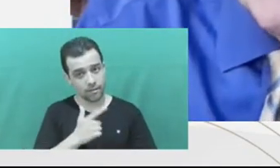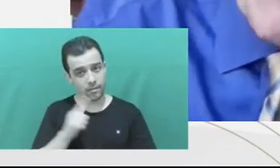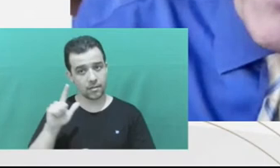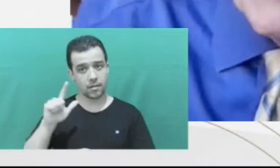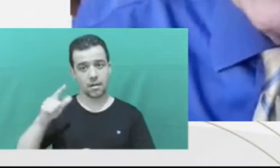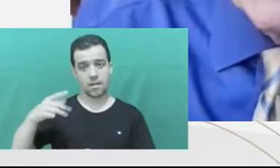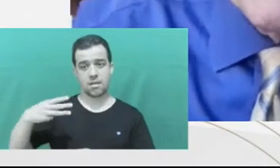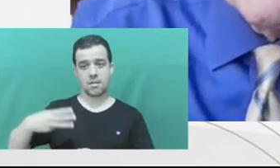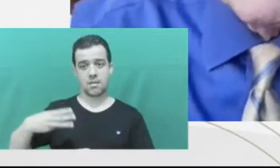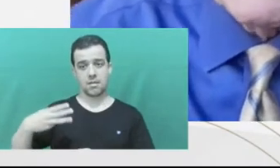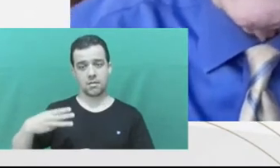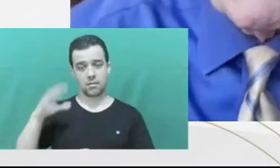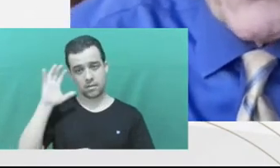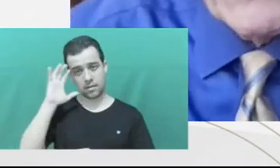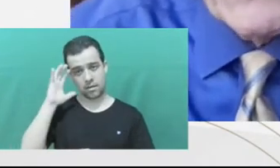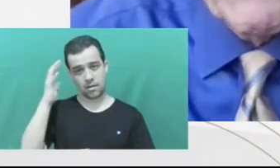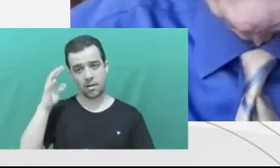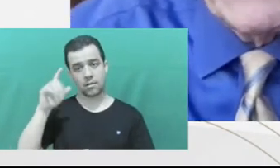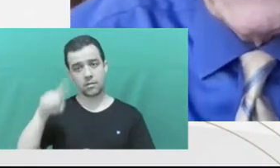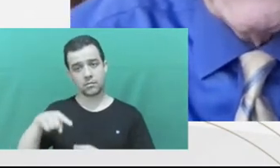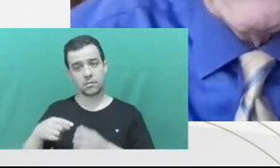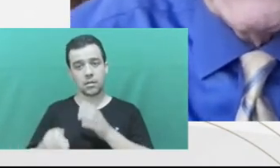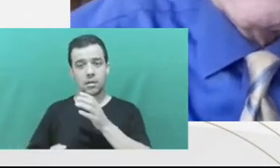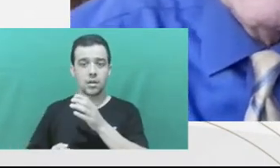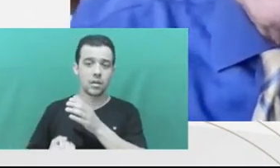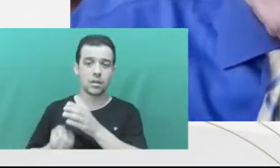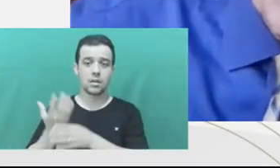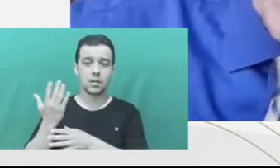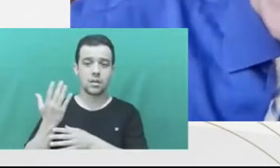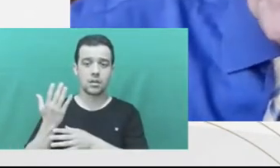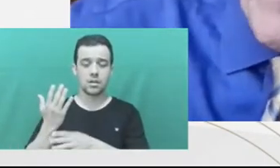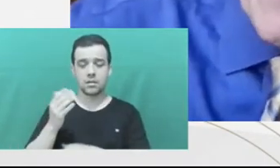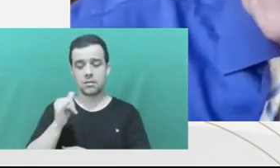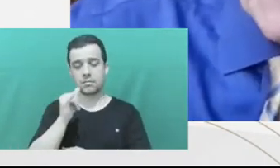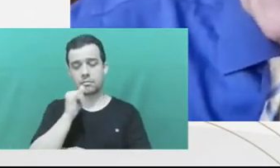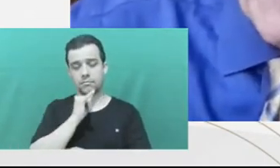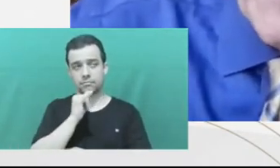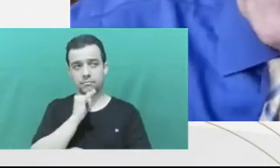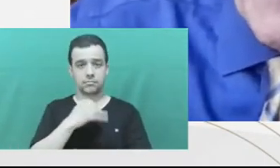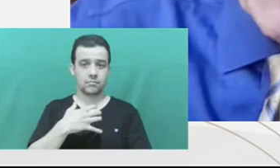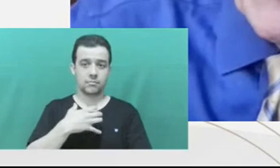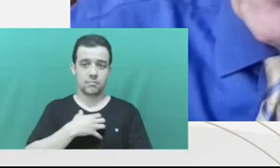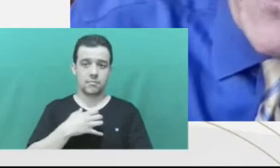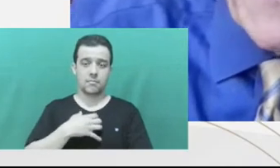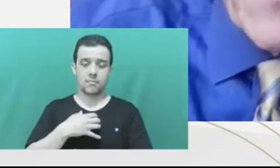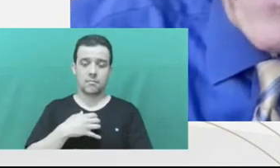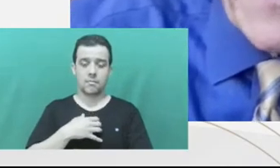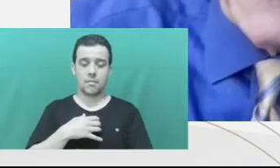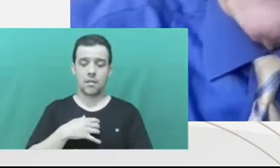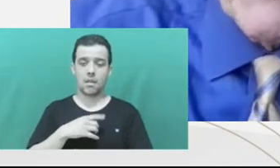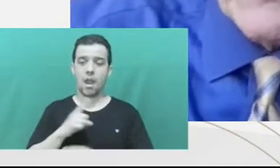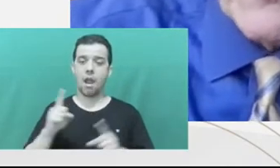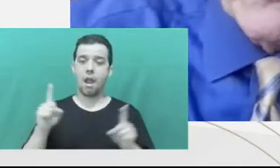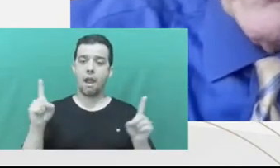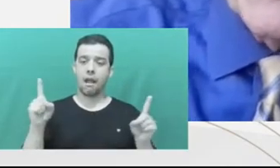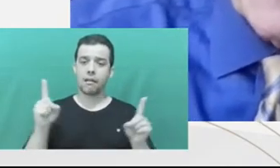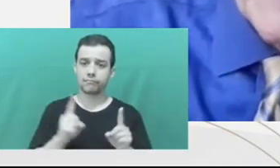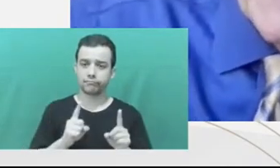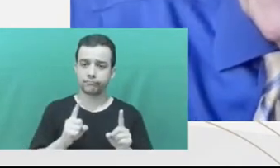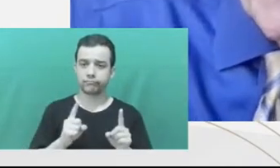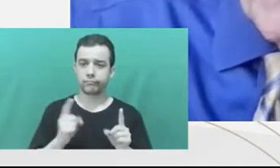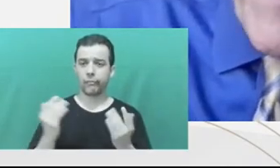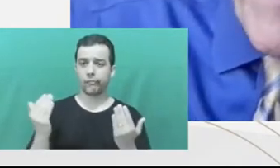disparity between the post-pleas sentence and the post-trial sentence. So we should not have cases like Mr.